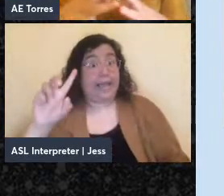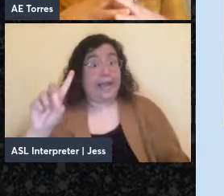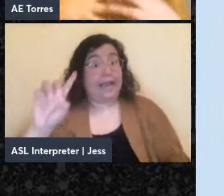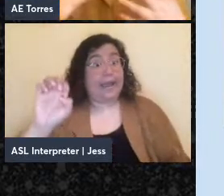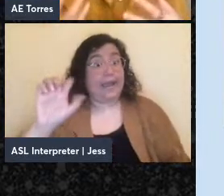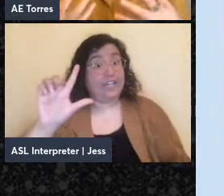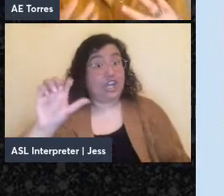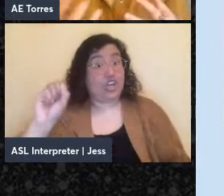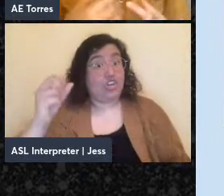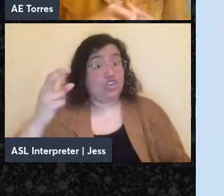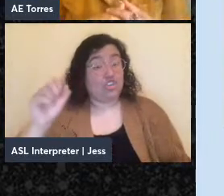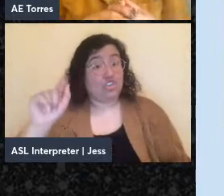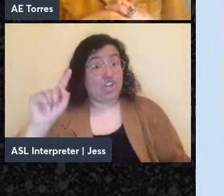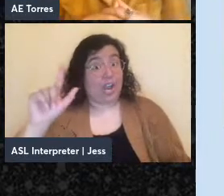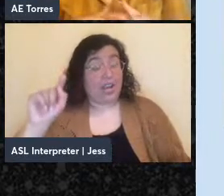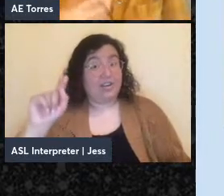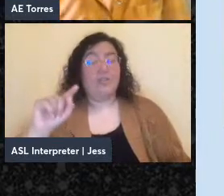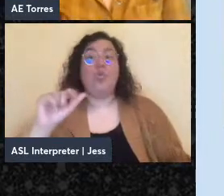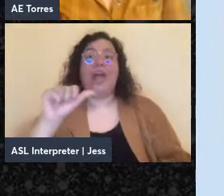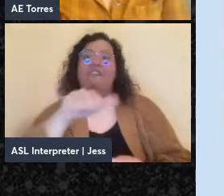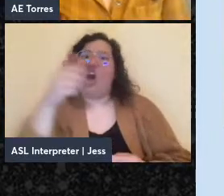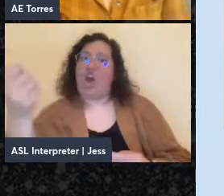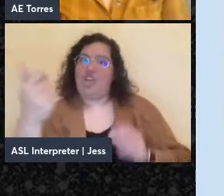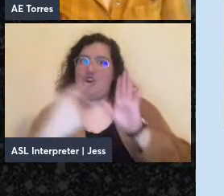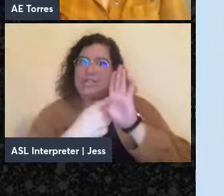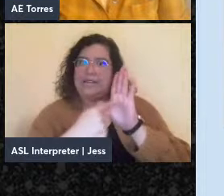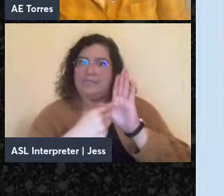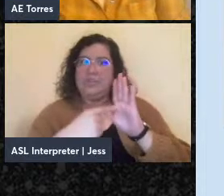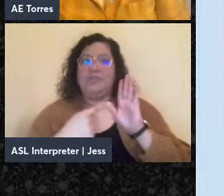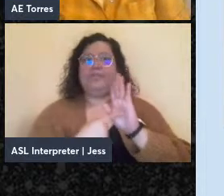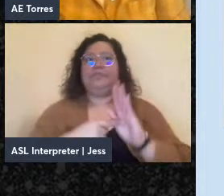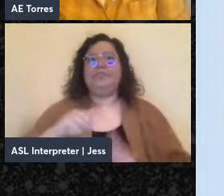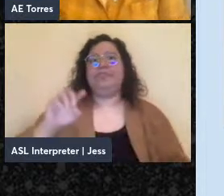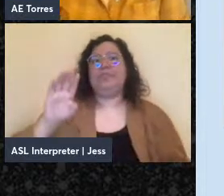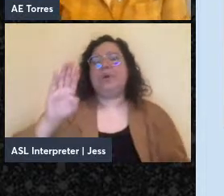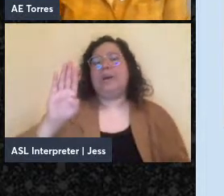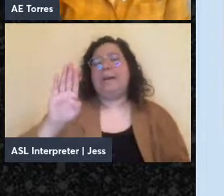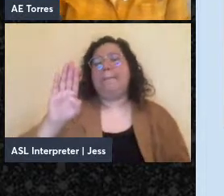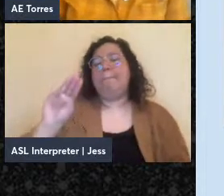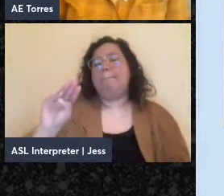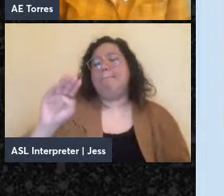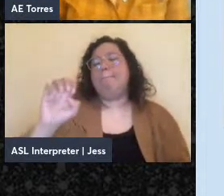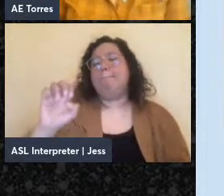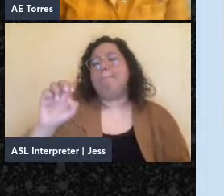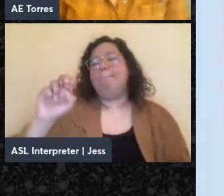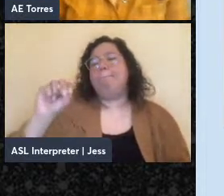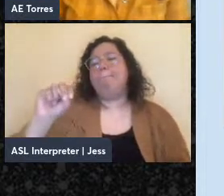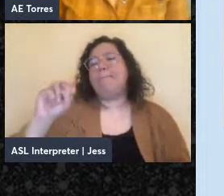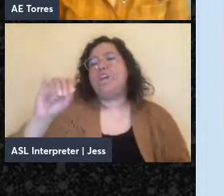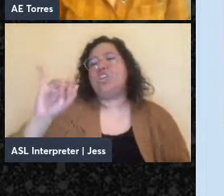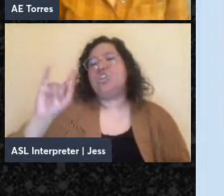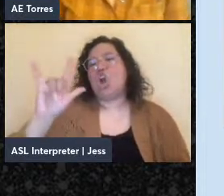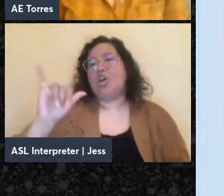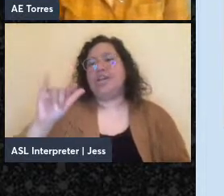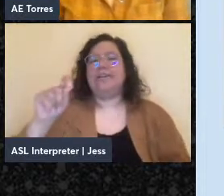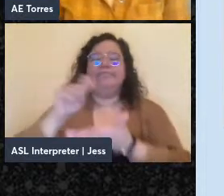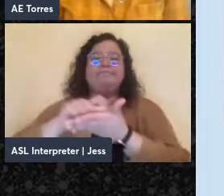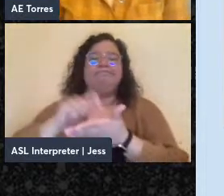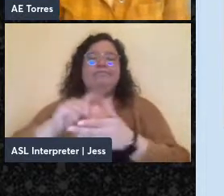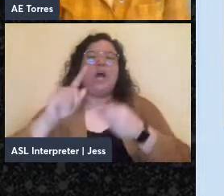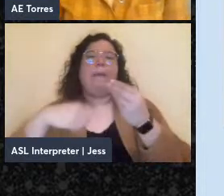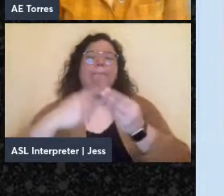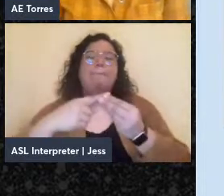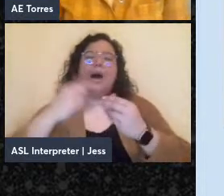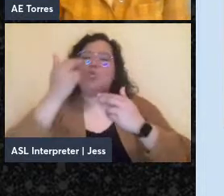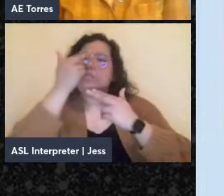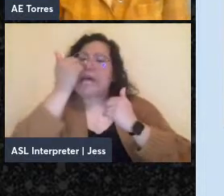that focus on artistic production, including Binyamin Hanyadi's chapter on political satire, Alan Antliff's chapter